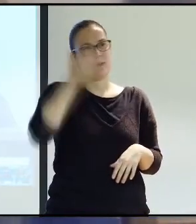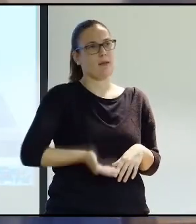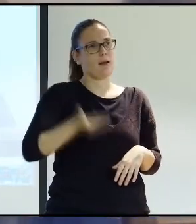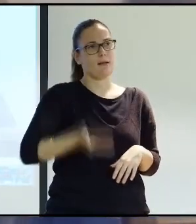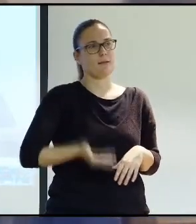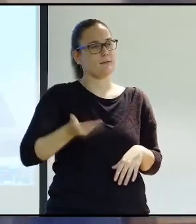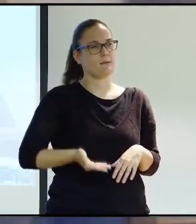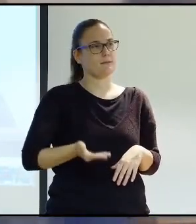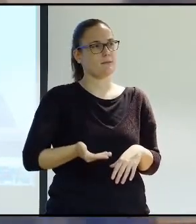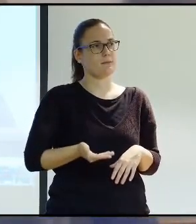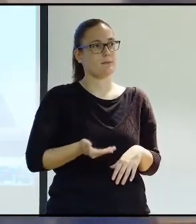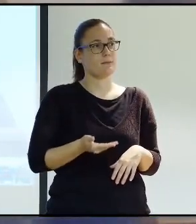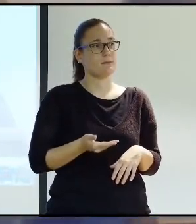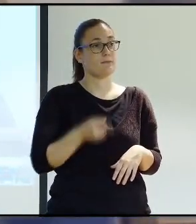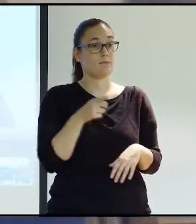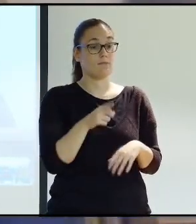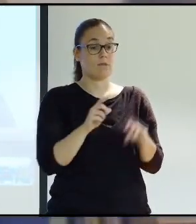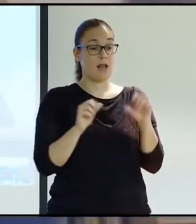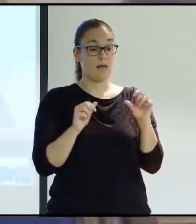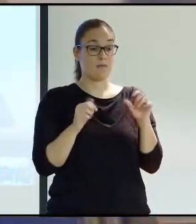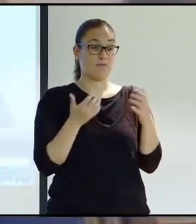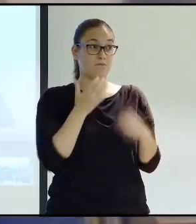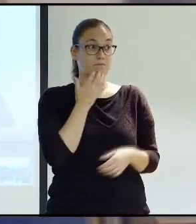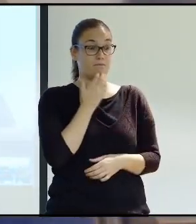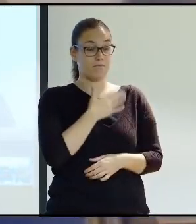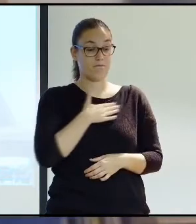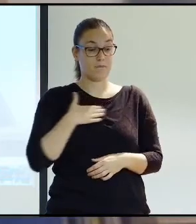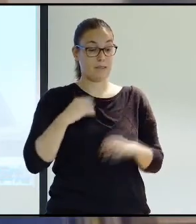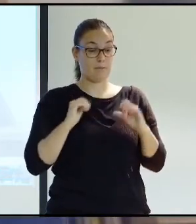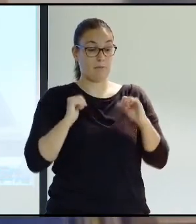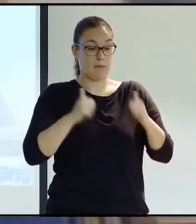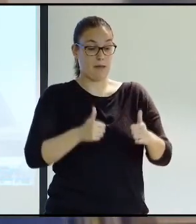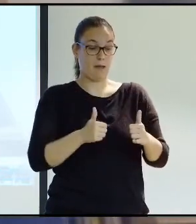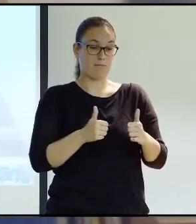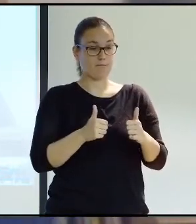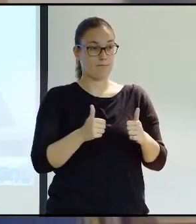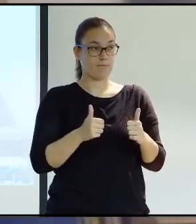circulate? We're talking about fundamental rights, as a matter of fact.